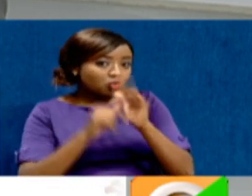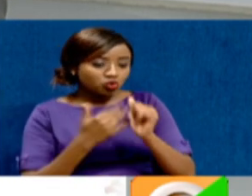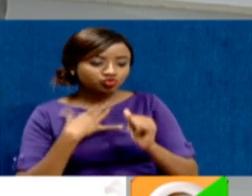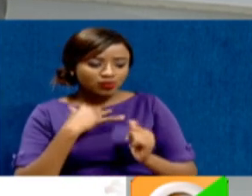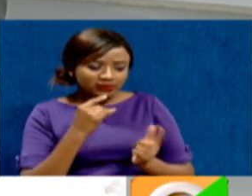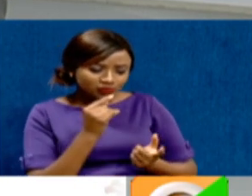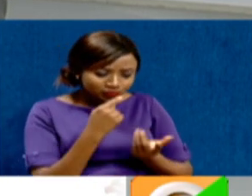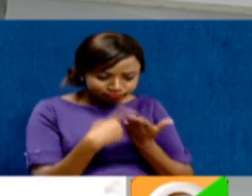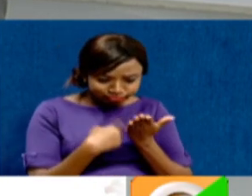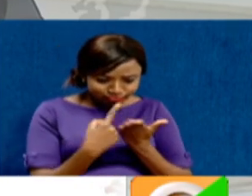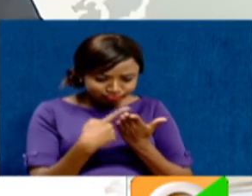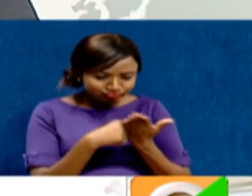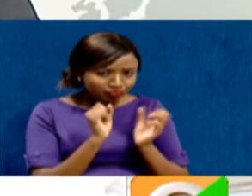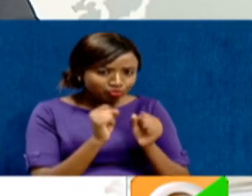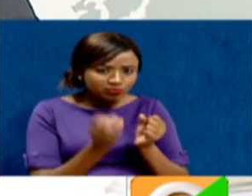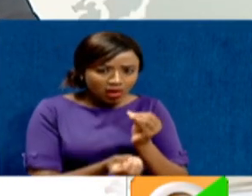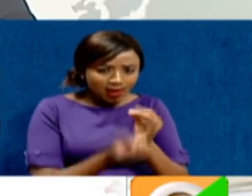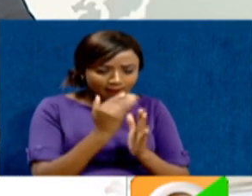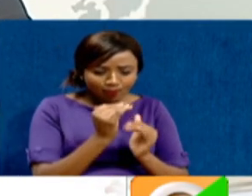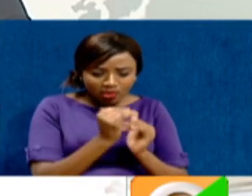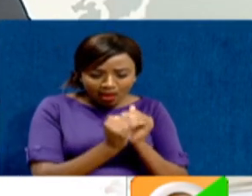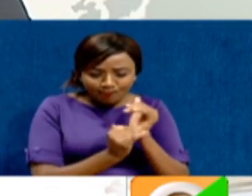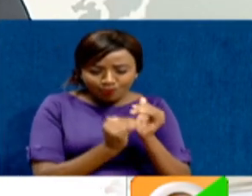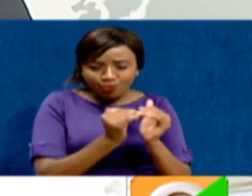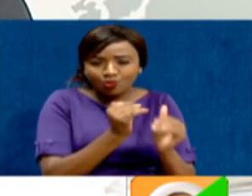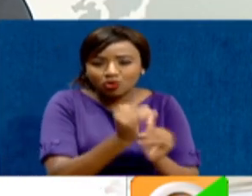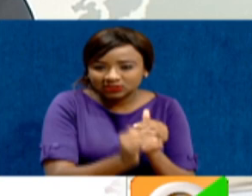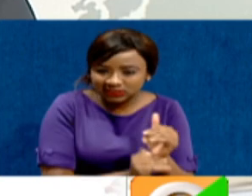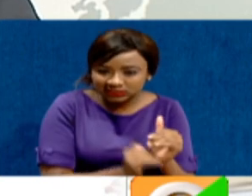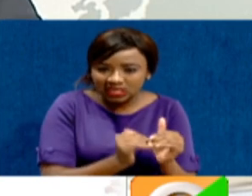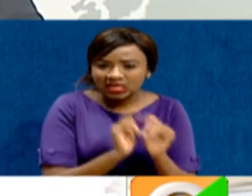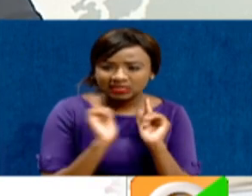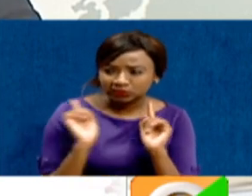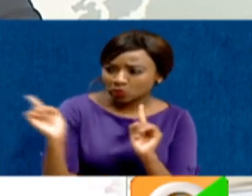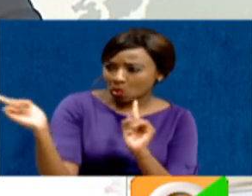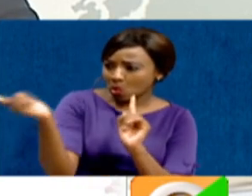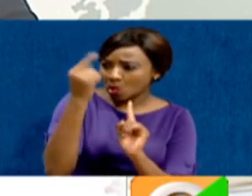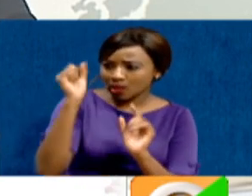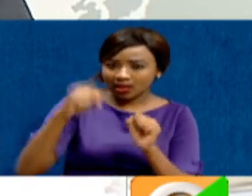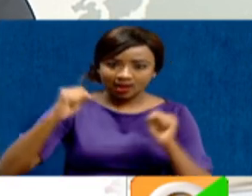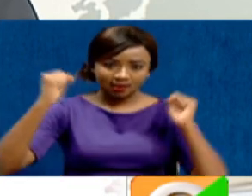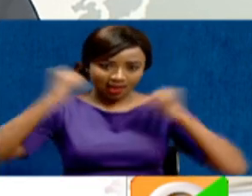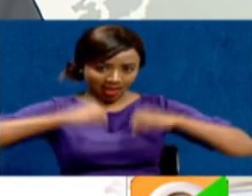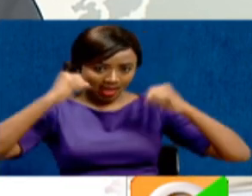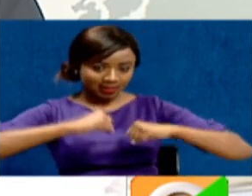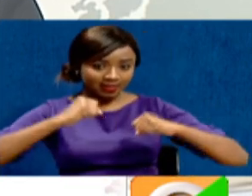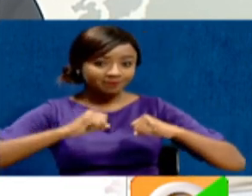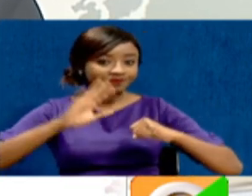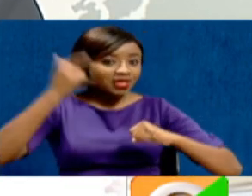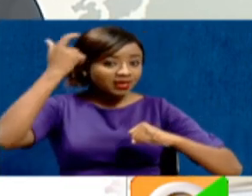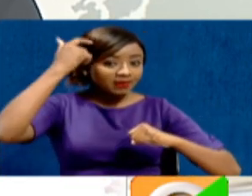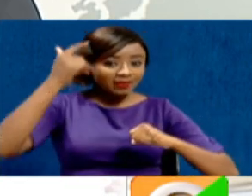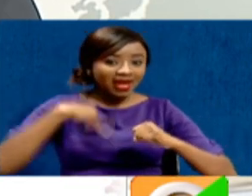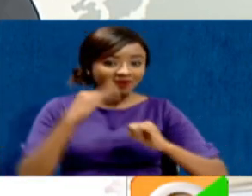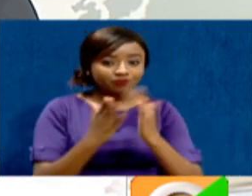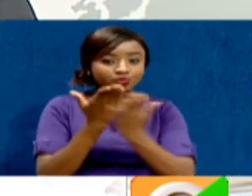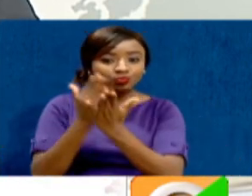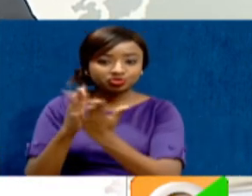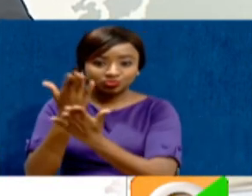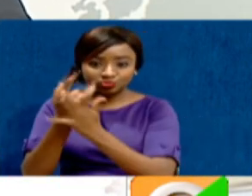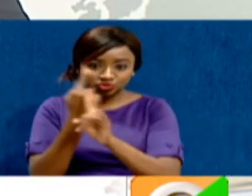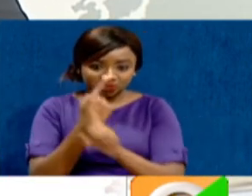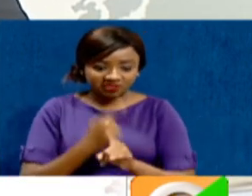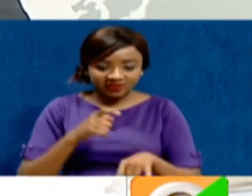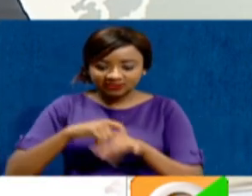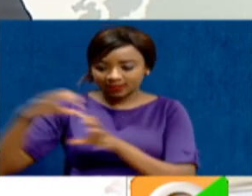consensus formula. Remember, there have been two opposing sides on the floor of the House, and that was manifested on the floor of the House today as the